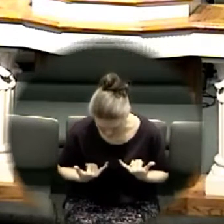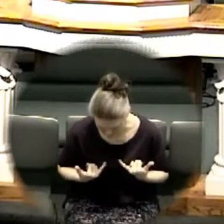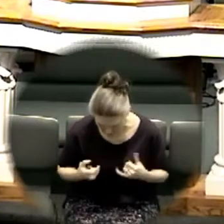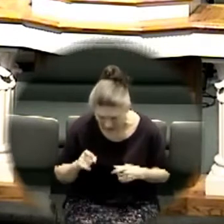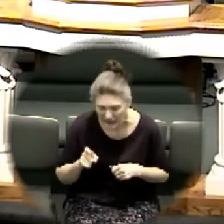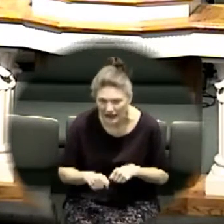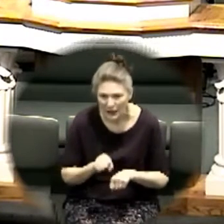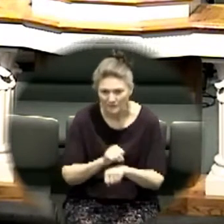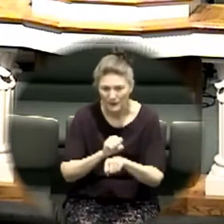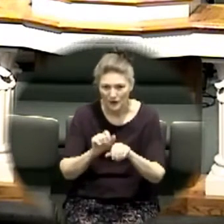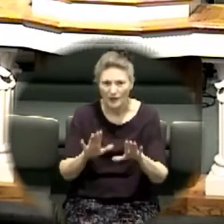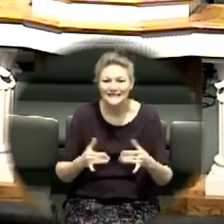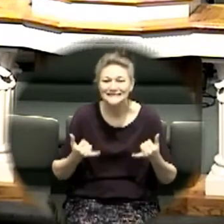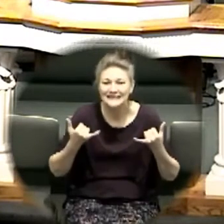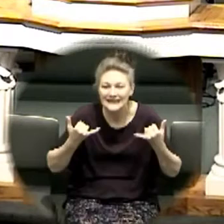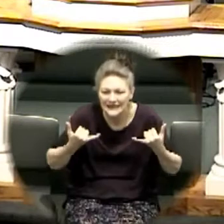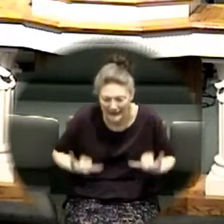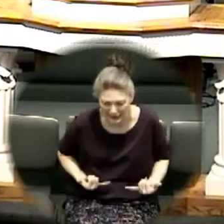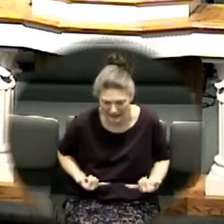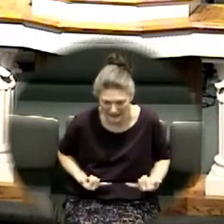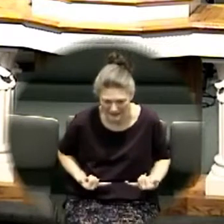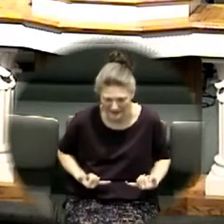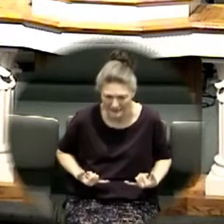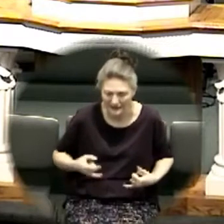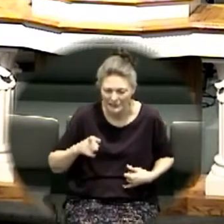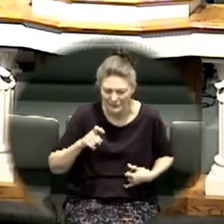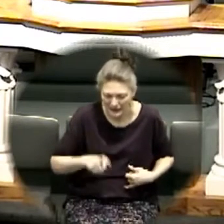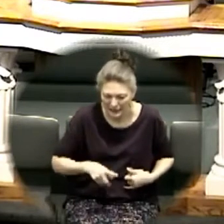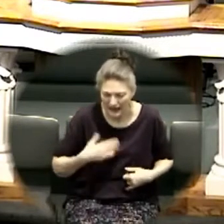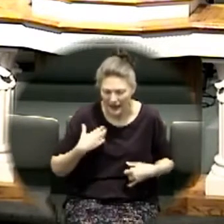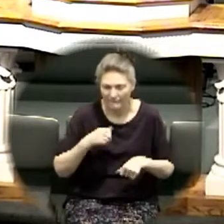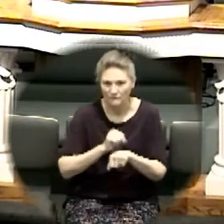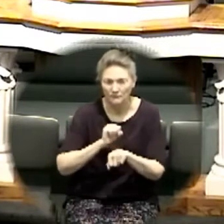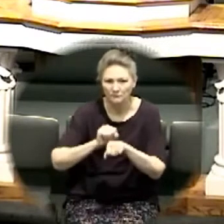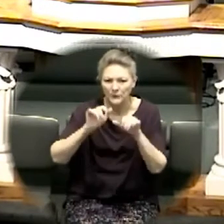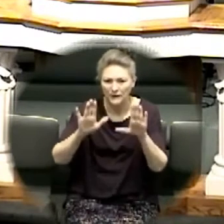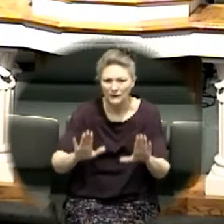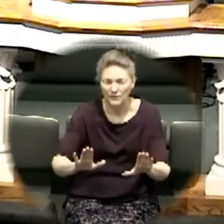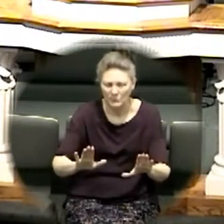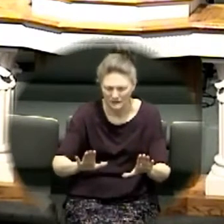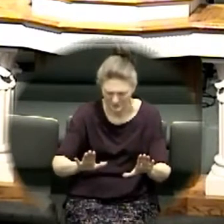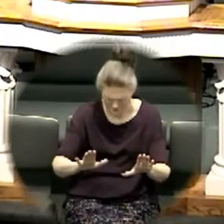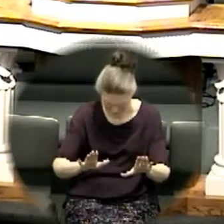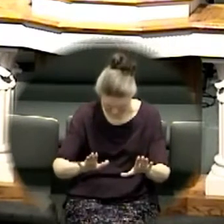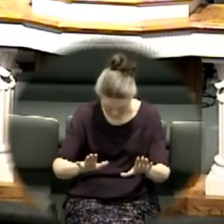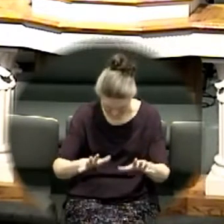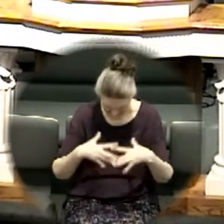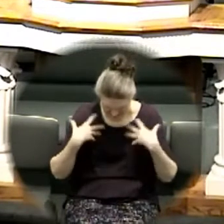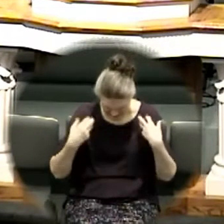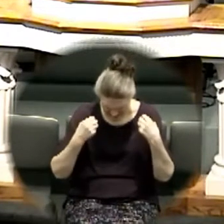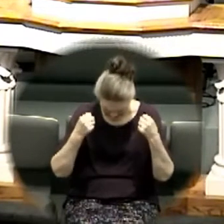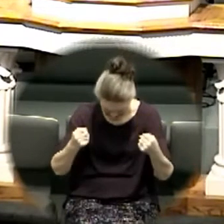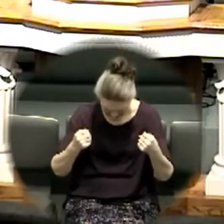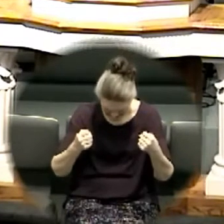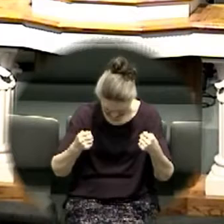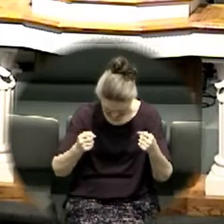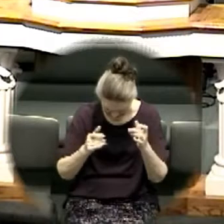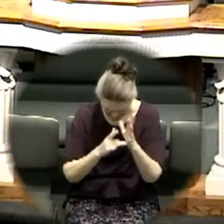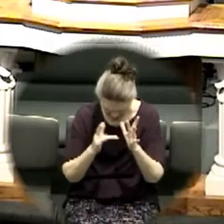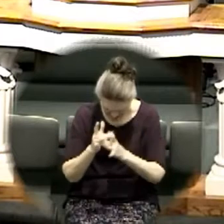to probably today we need a miracle so could we pray together right now lord lord you know him